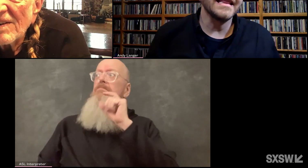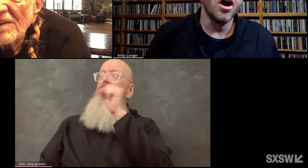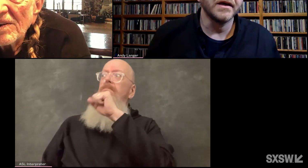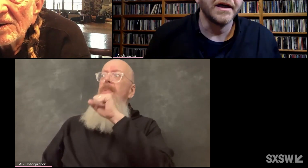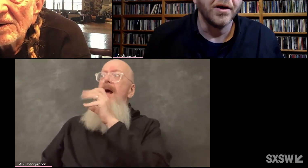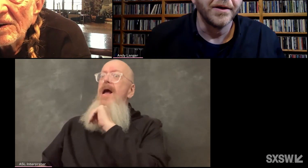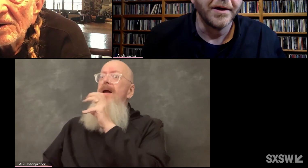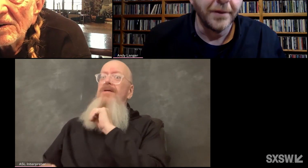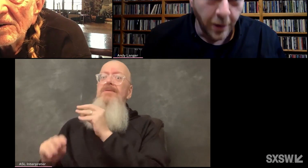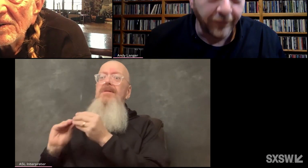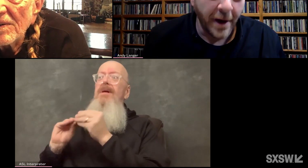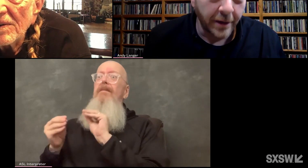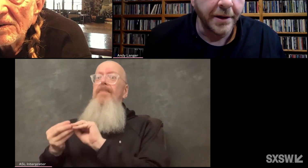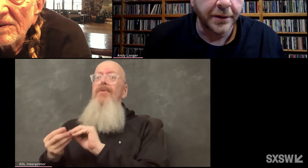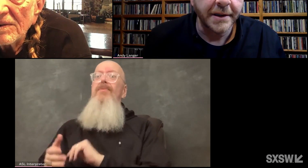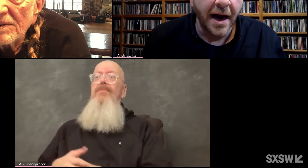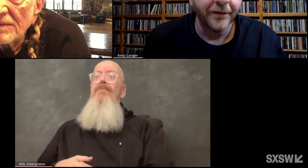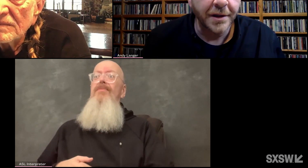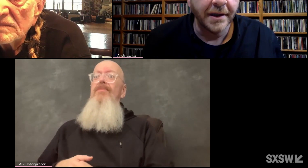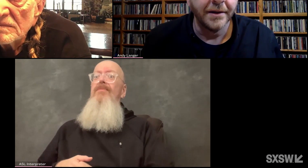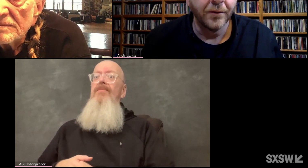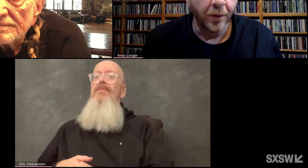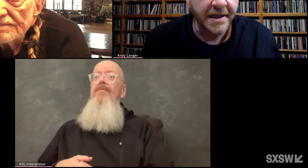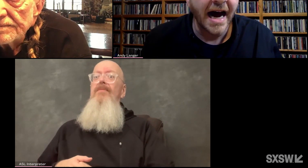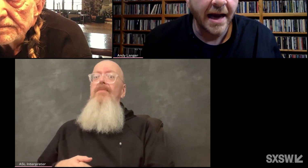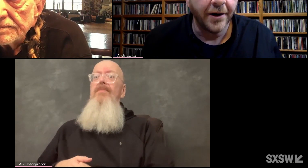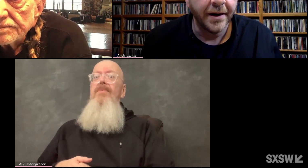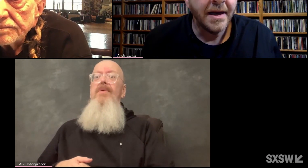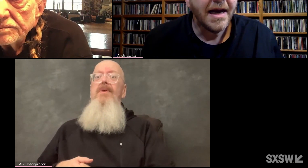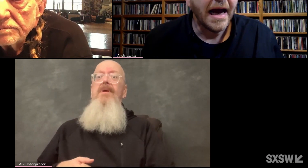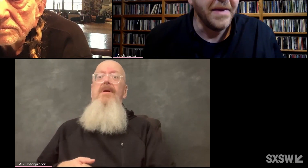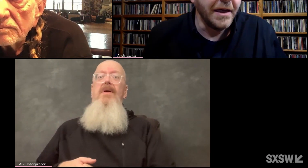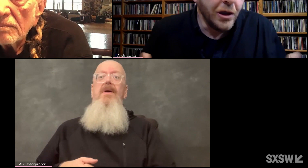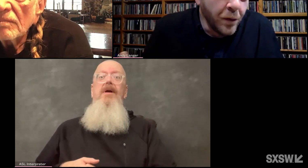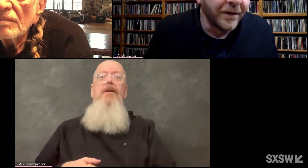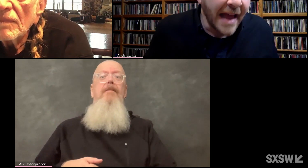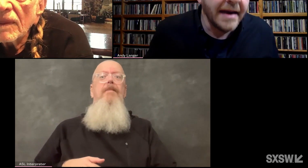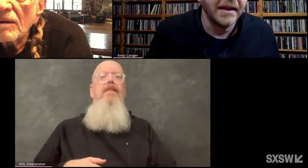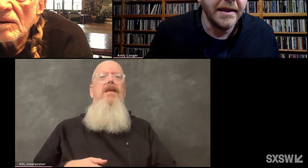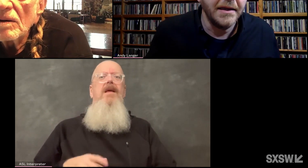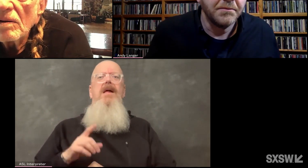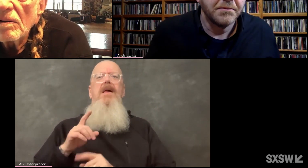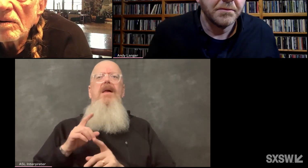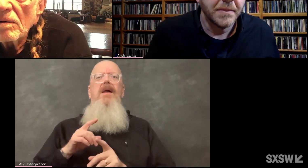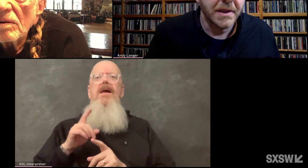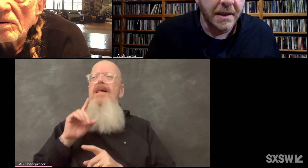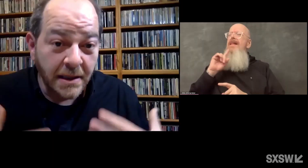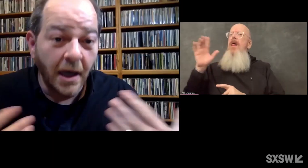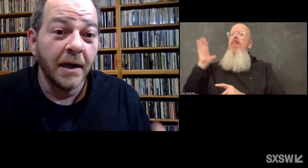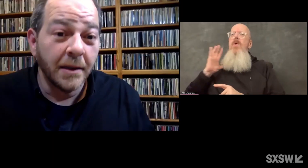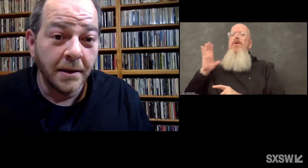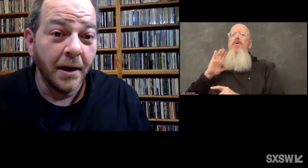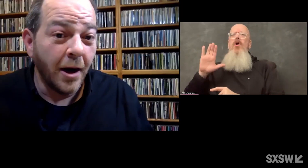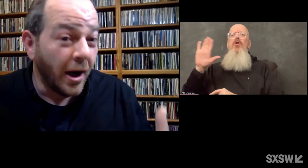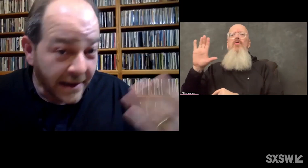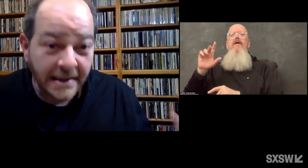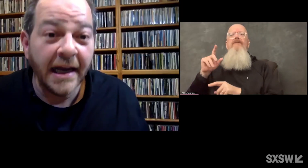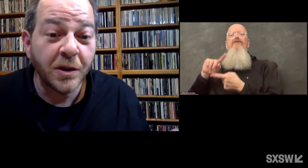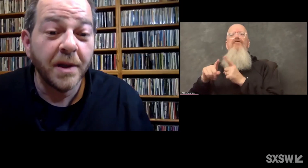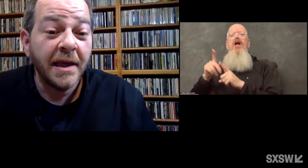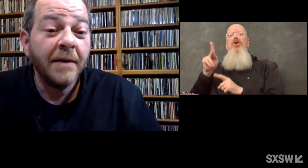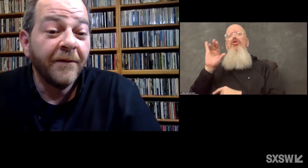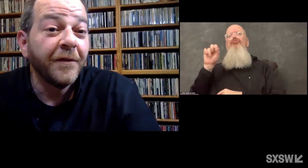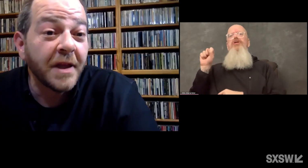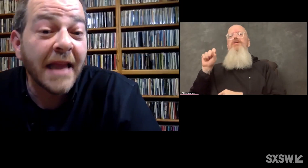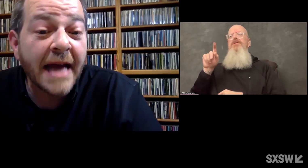Not that long ago, your friend Chris Christopherson retired. I mean, you've likely sung on